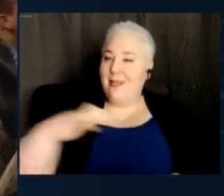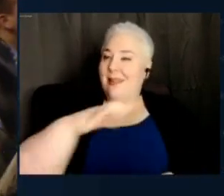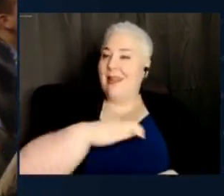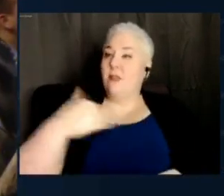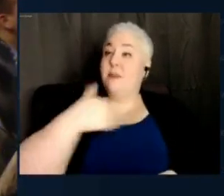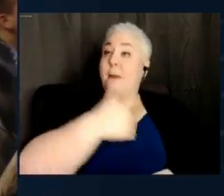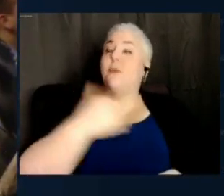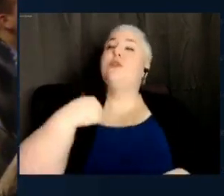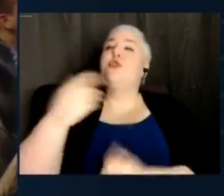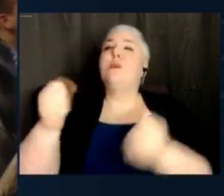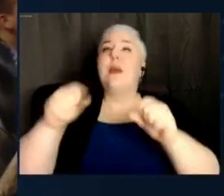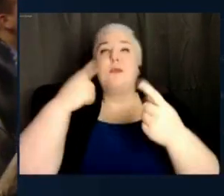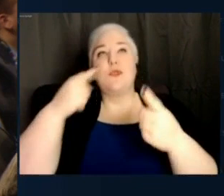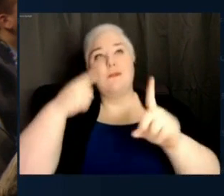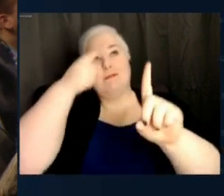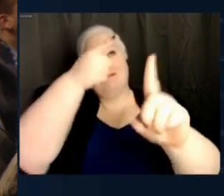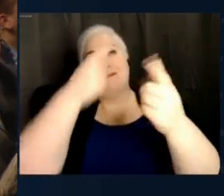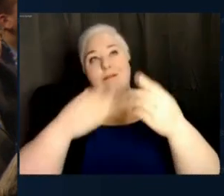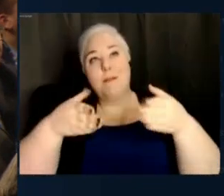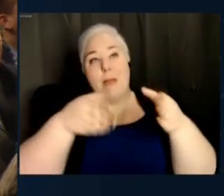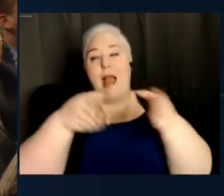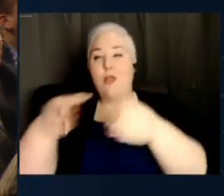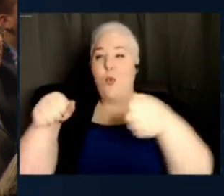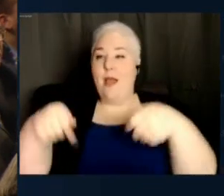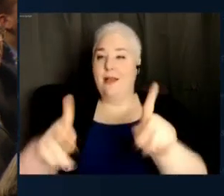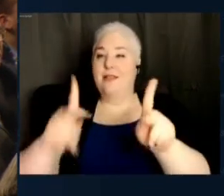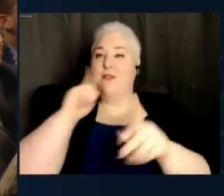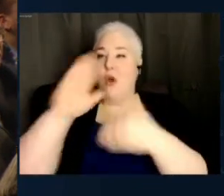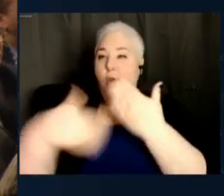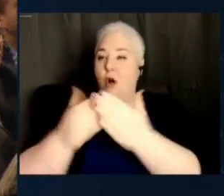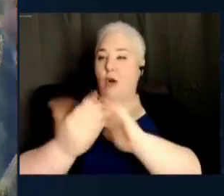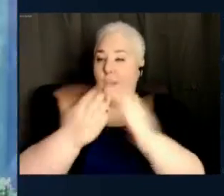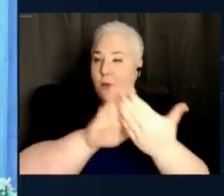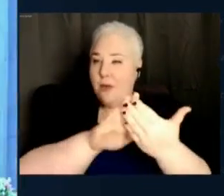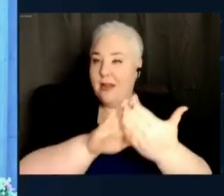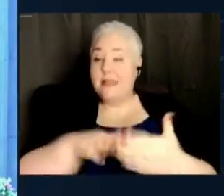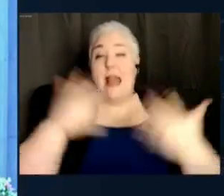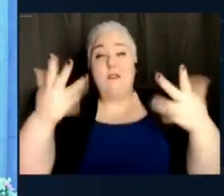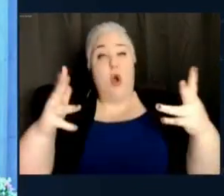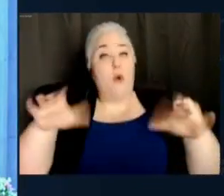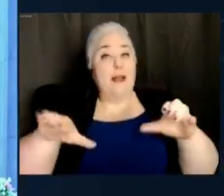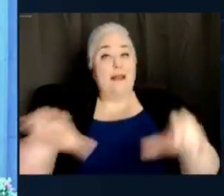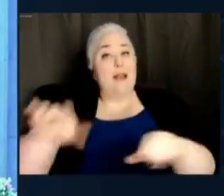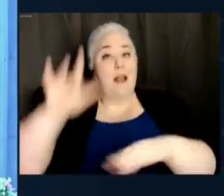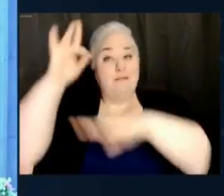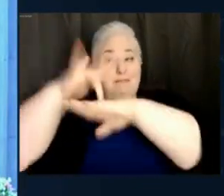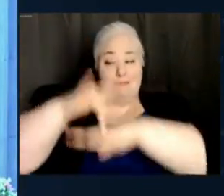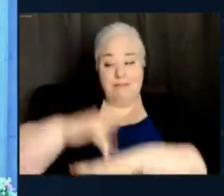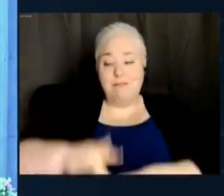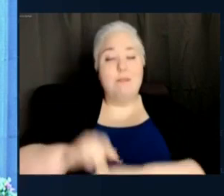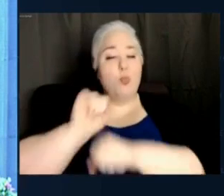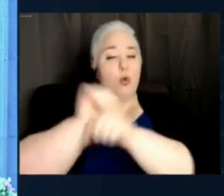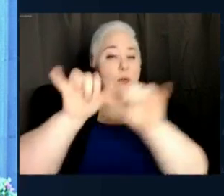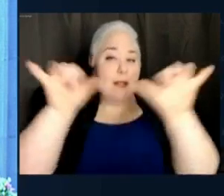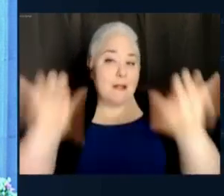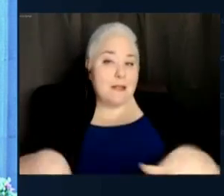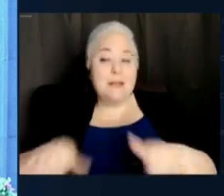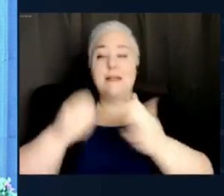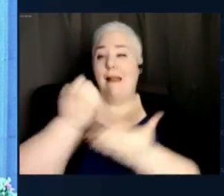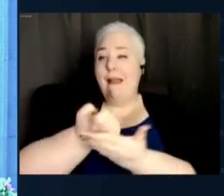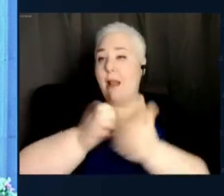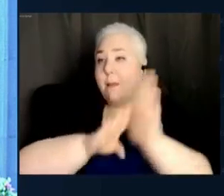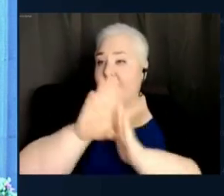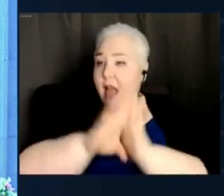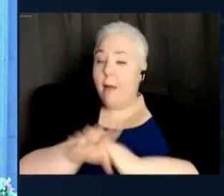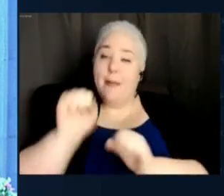pathways to prosperity for all communities. I come into this role already having done work on infrastructure, economic development, and job